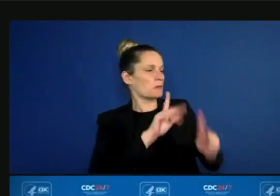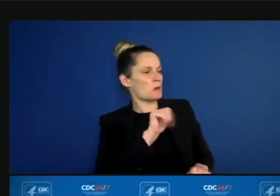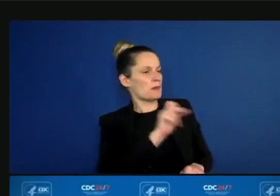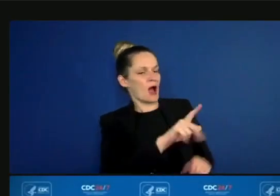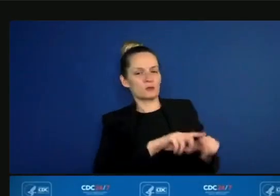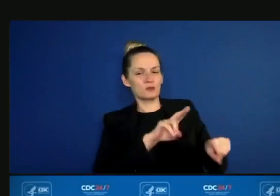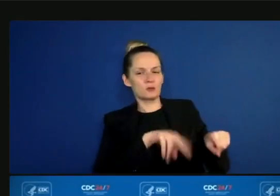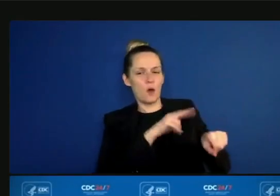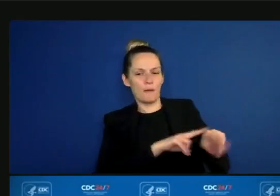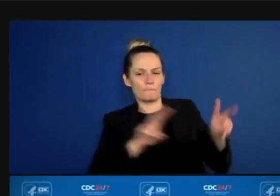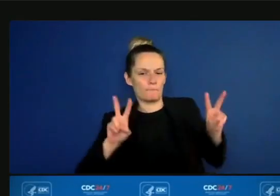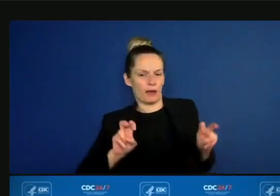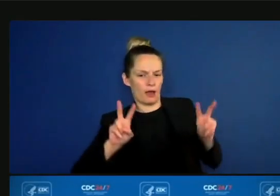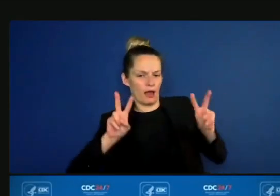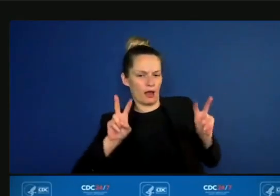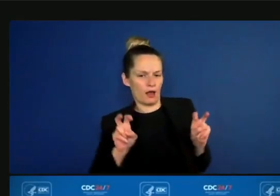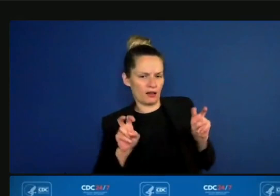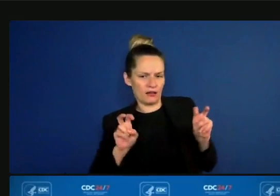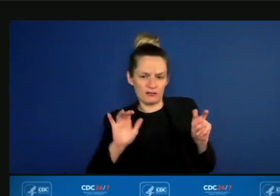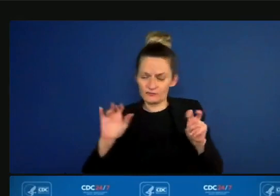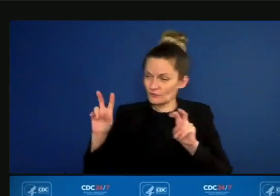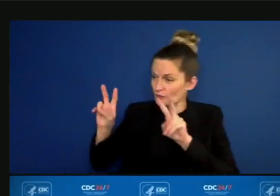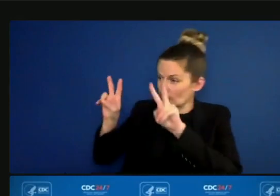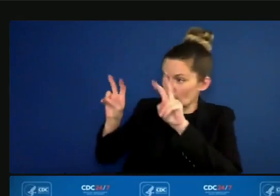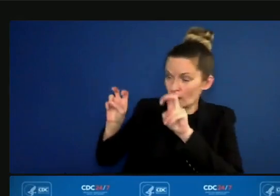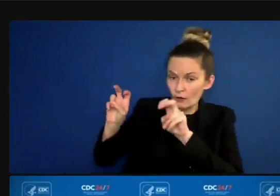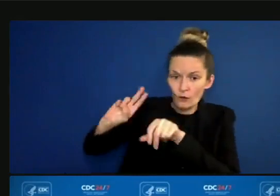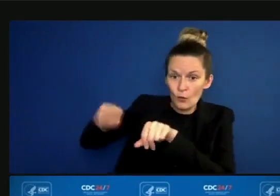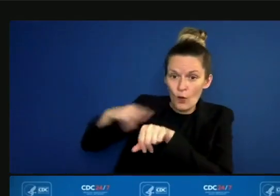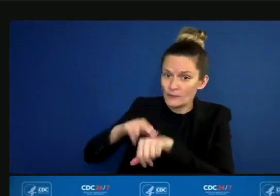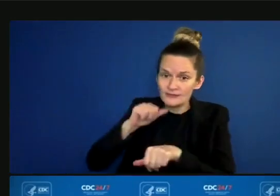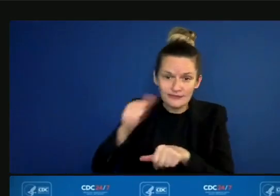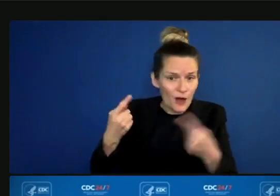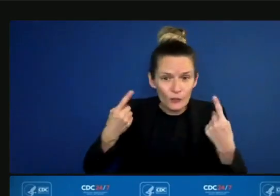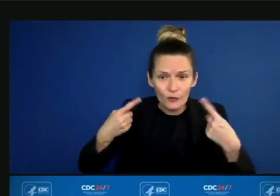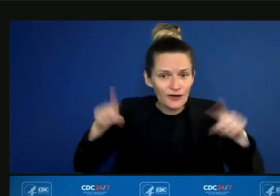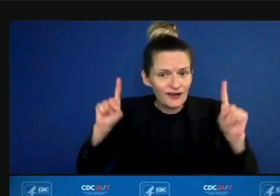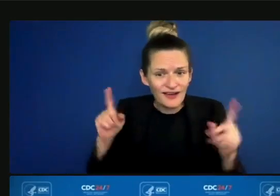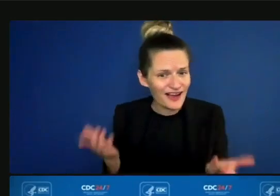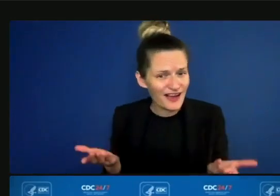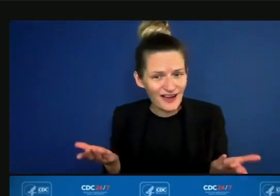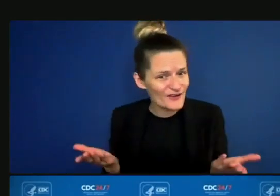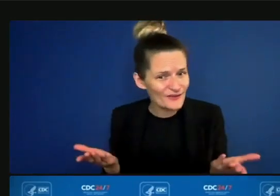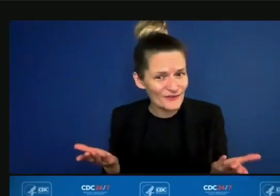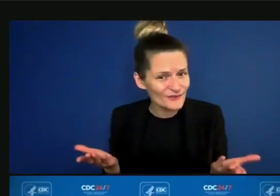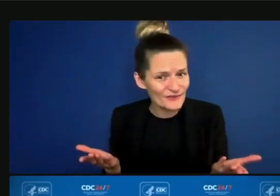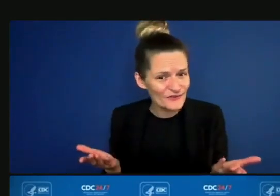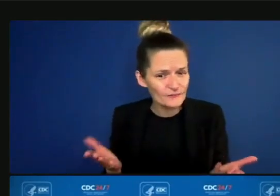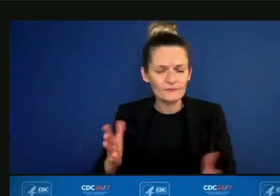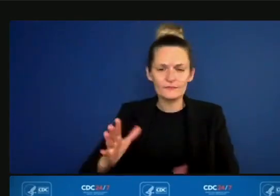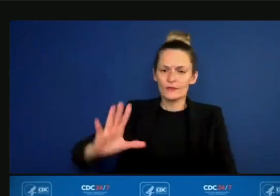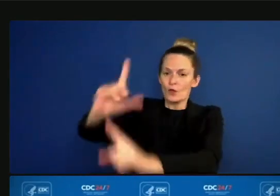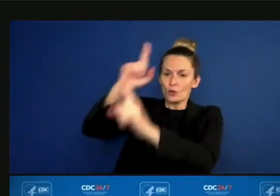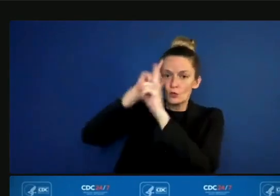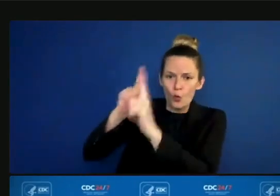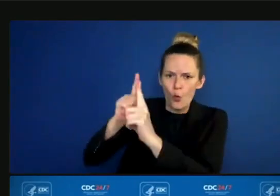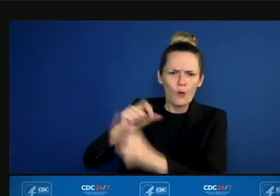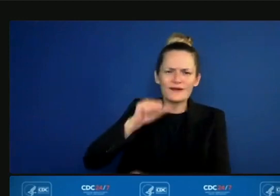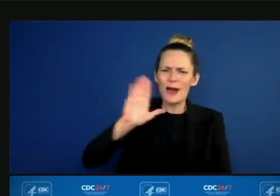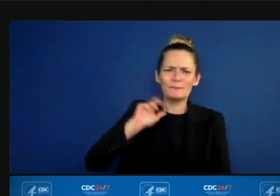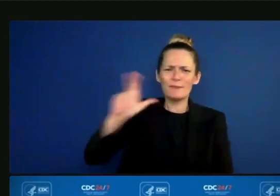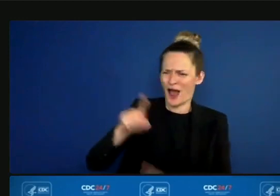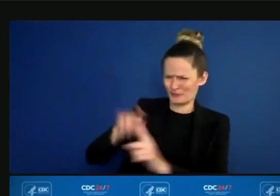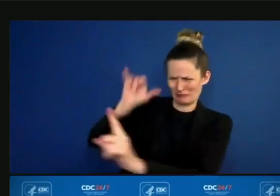out so well for some people. And so the goal in my mind is not to go back to normal. The goal is to build a very